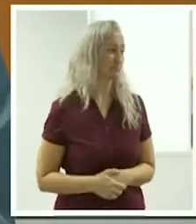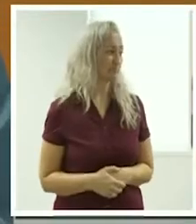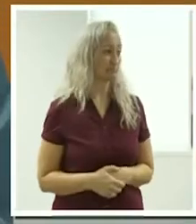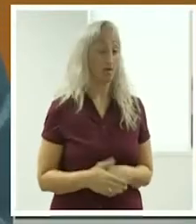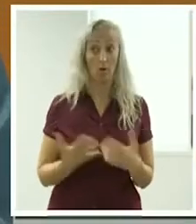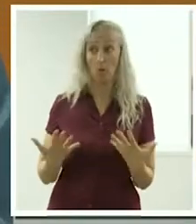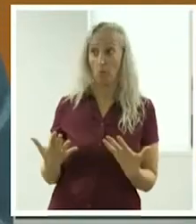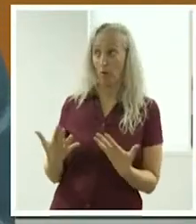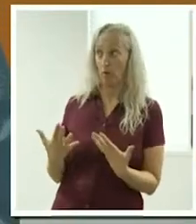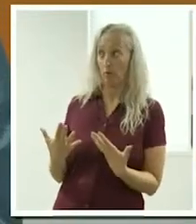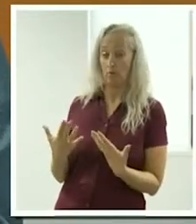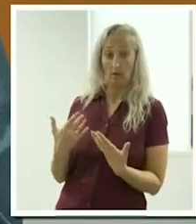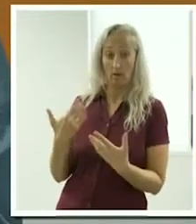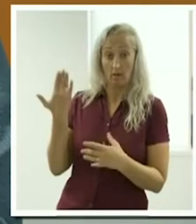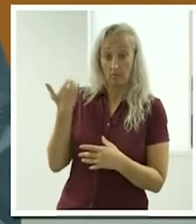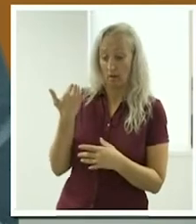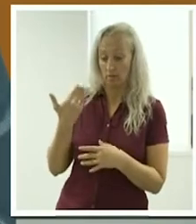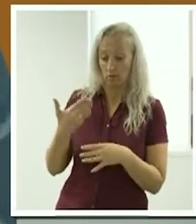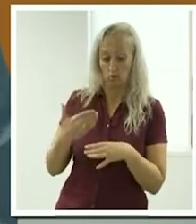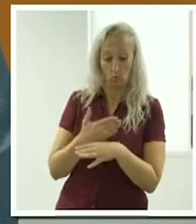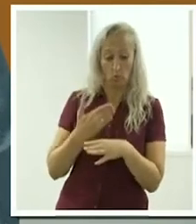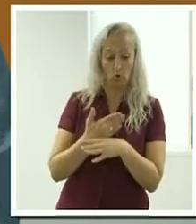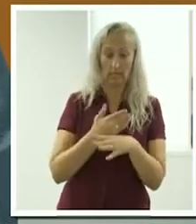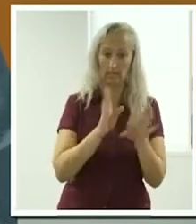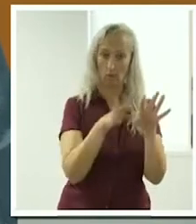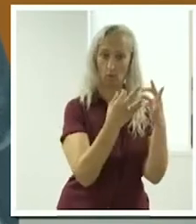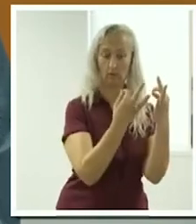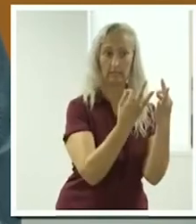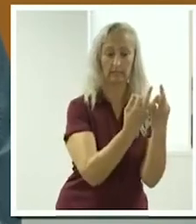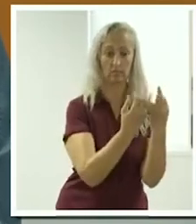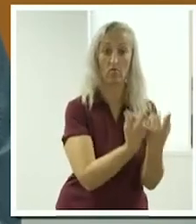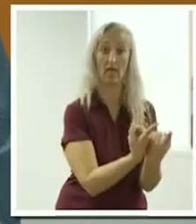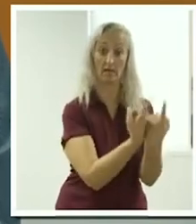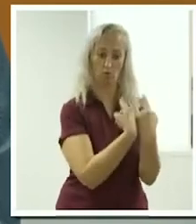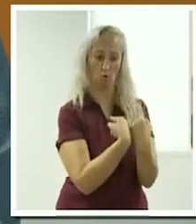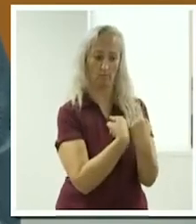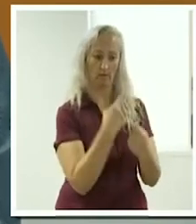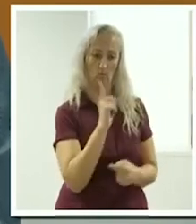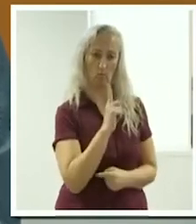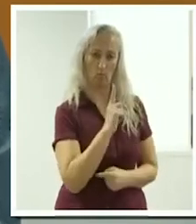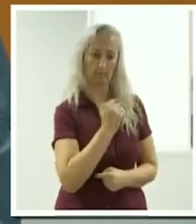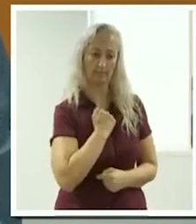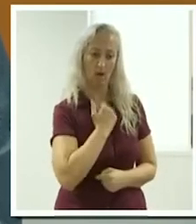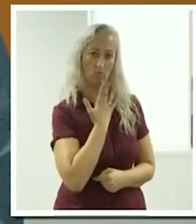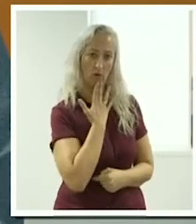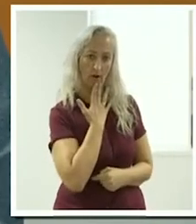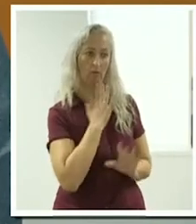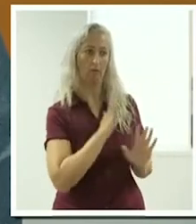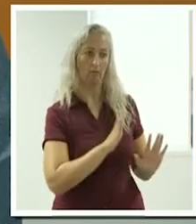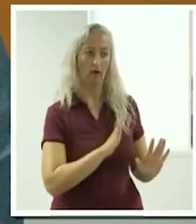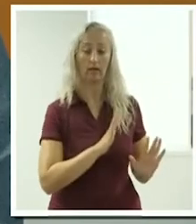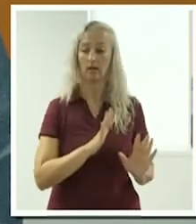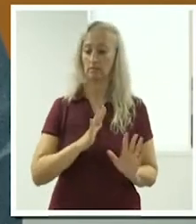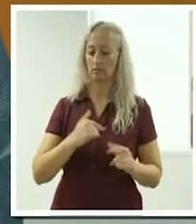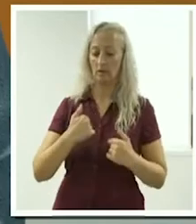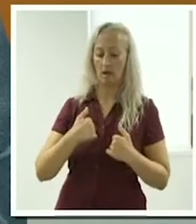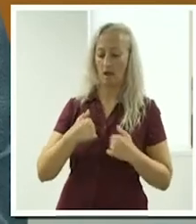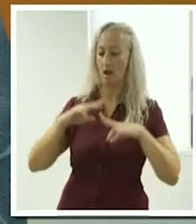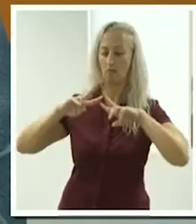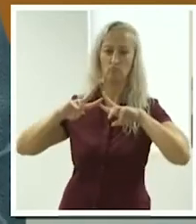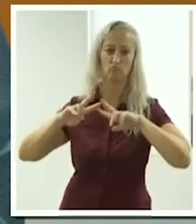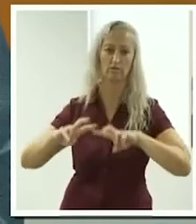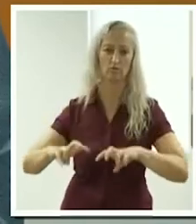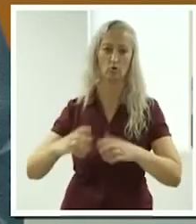going to be getting for your hourly rate. What I did was I researched on Mabel, actually,